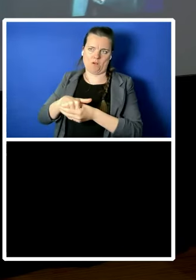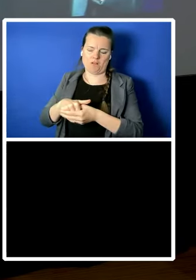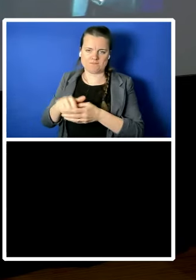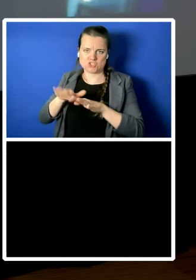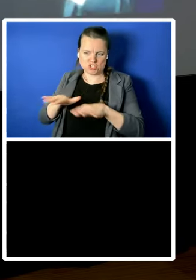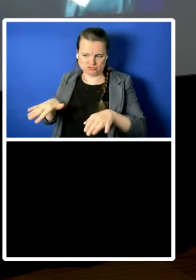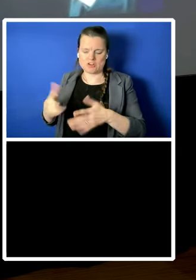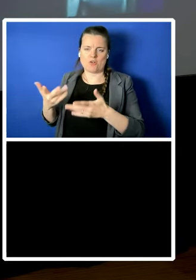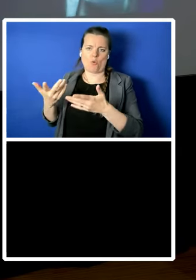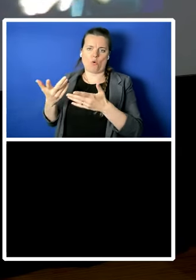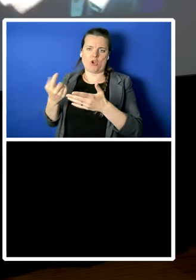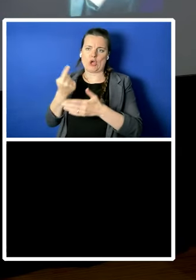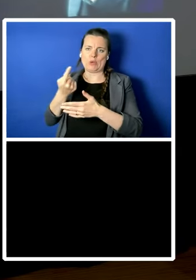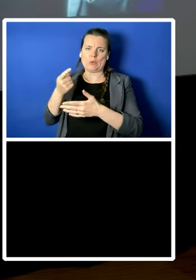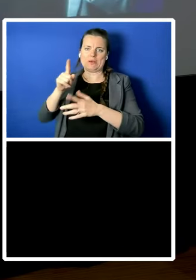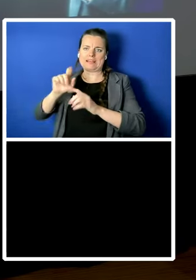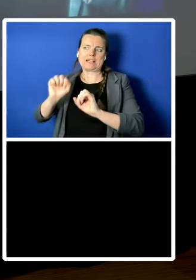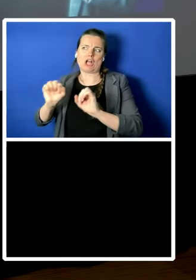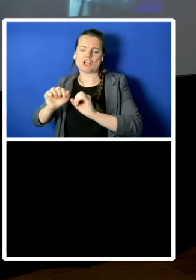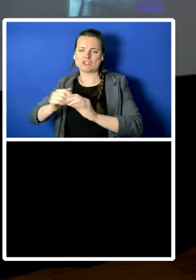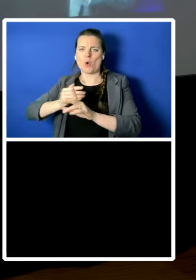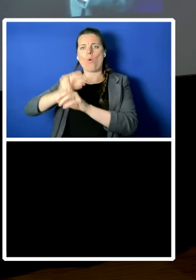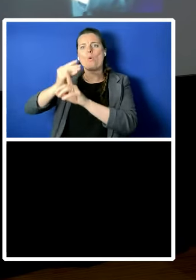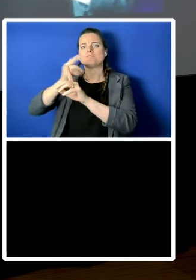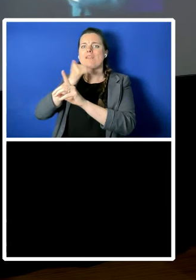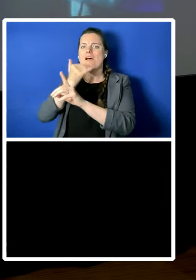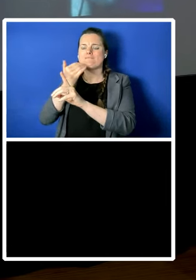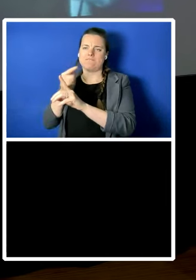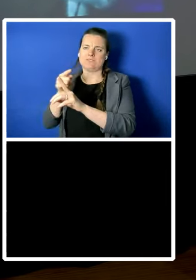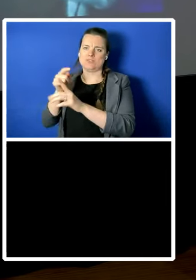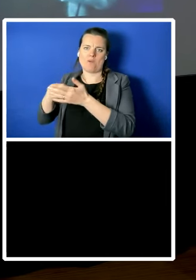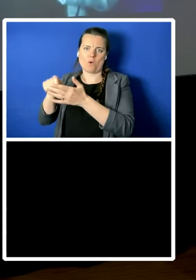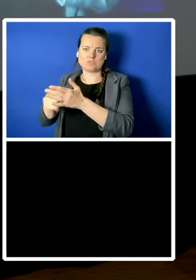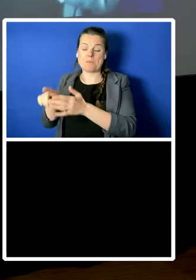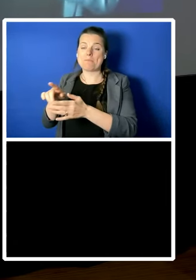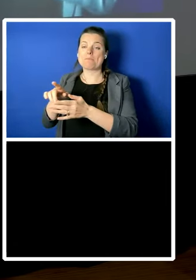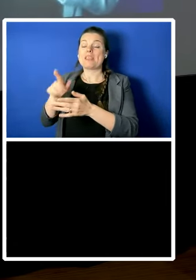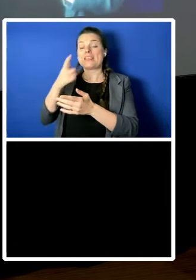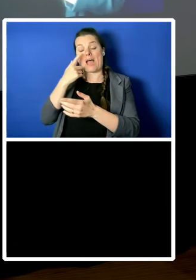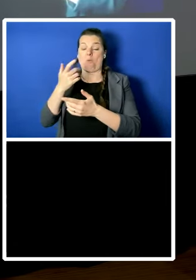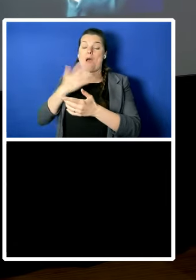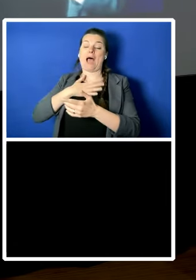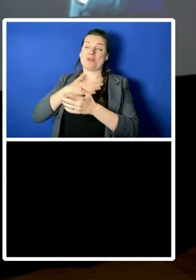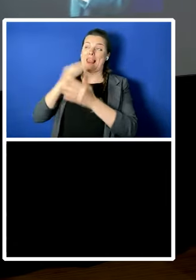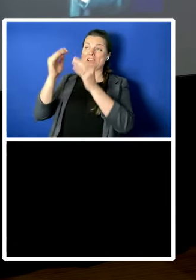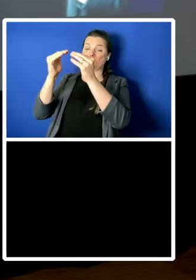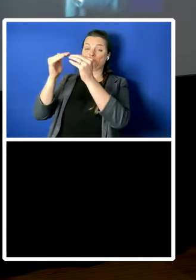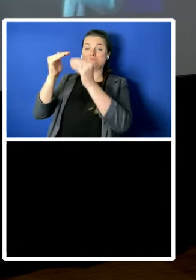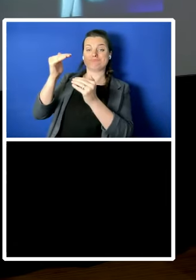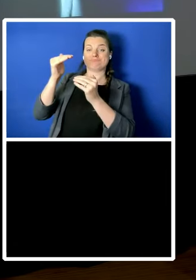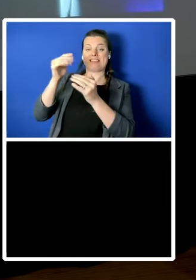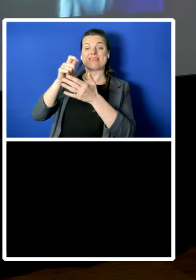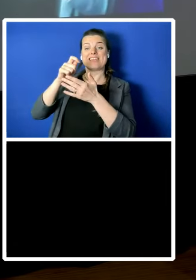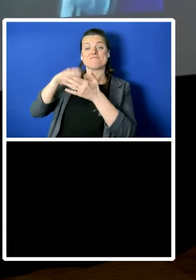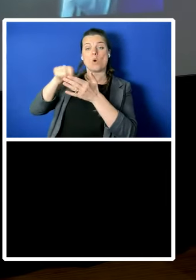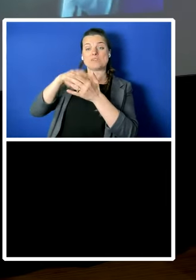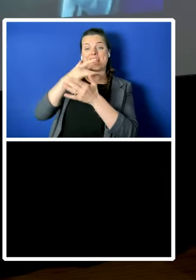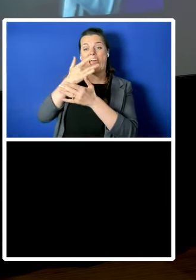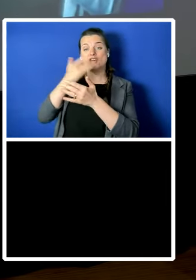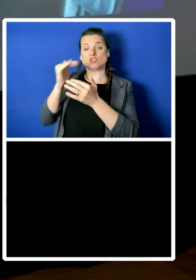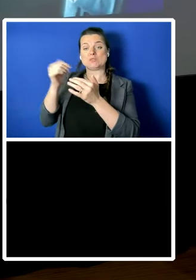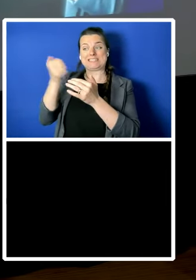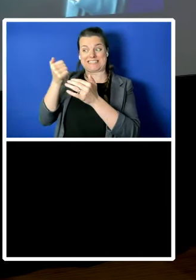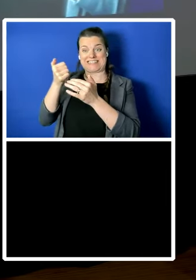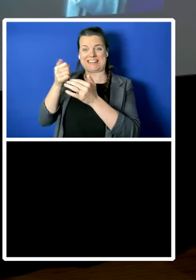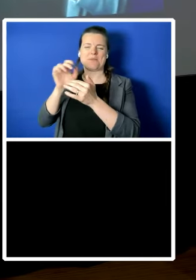not going to say four or three or five but they but those little people have human rights so we're now talking